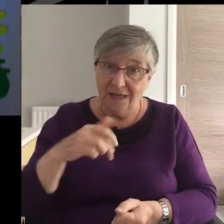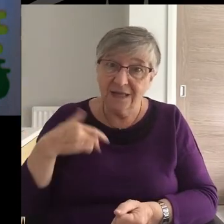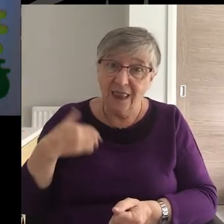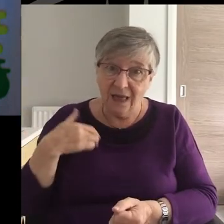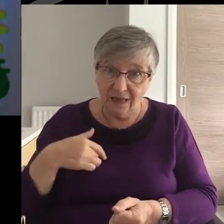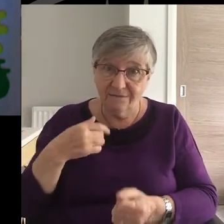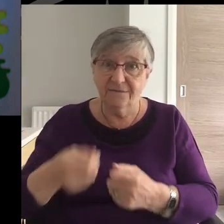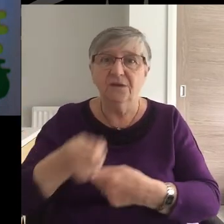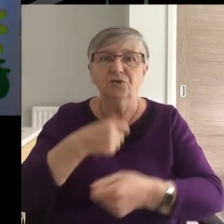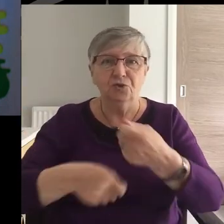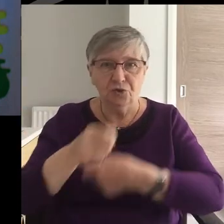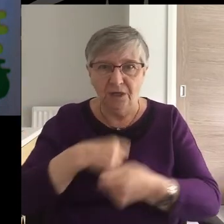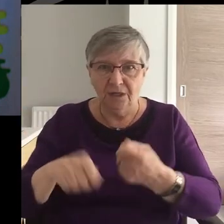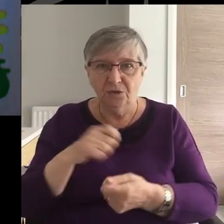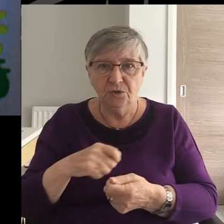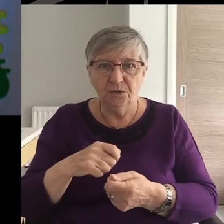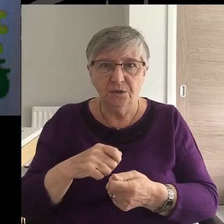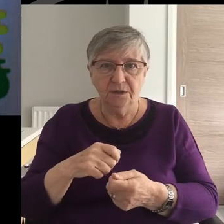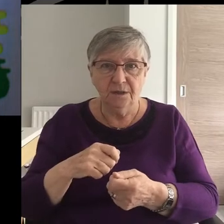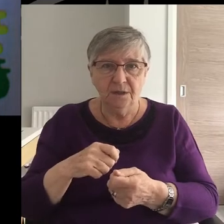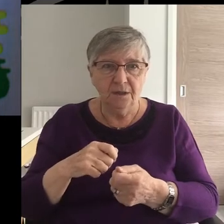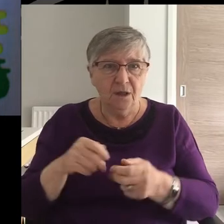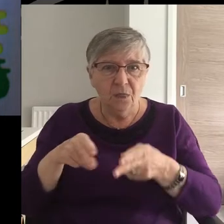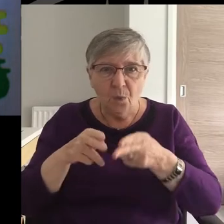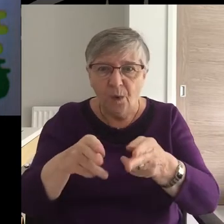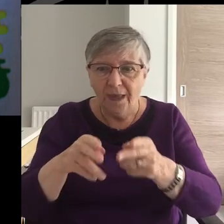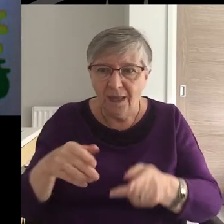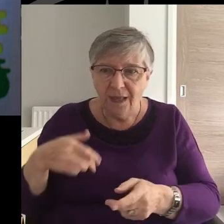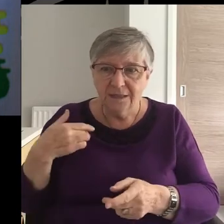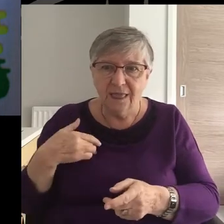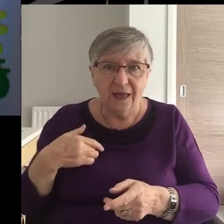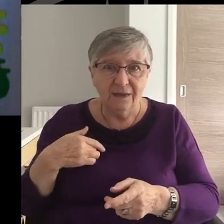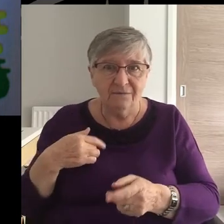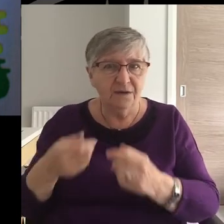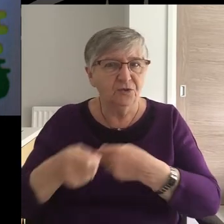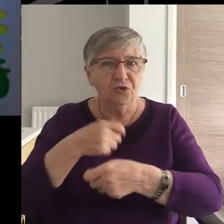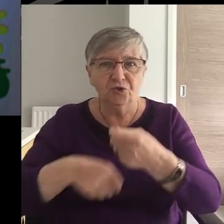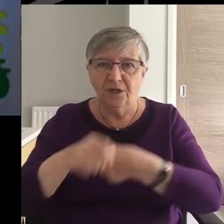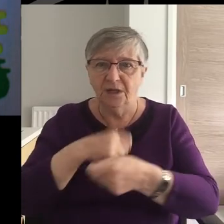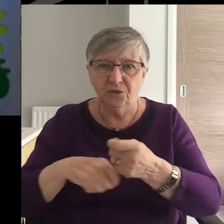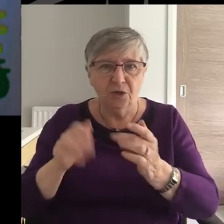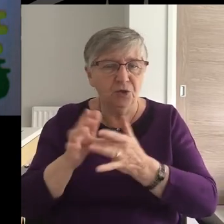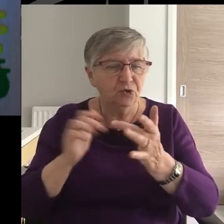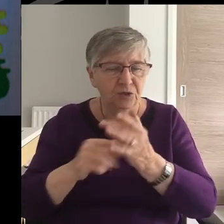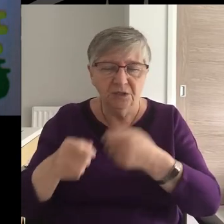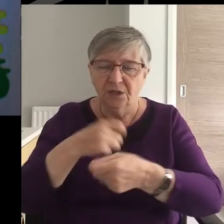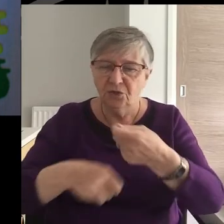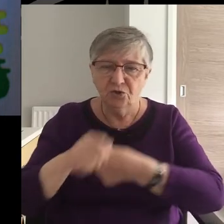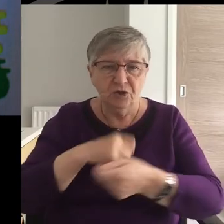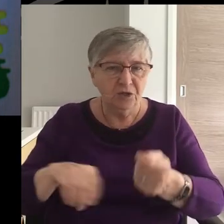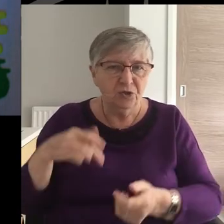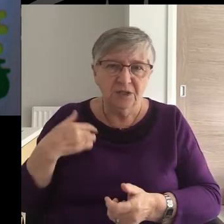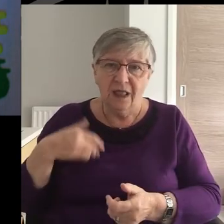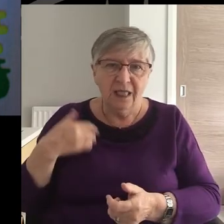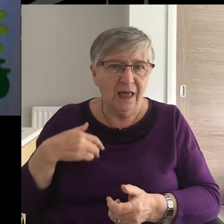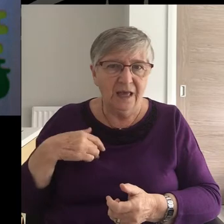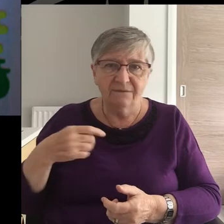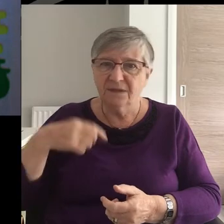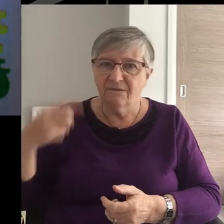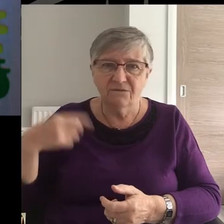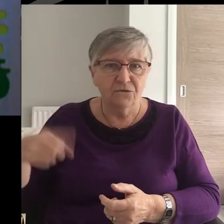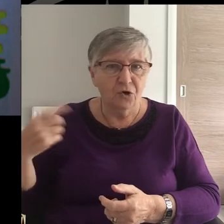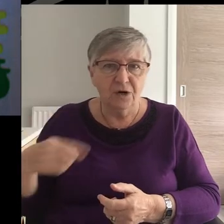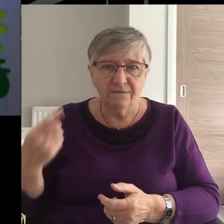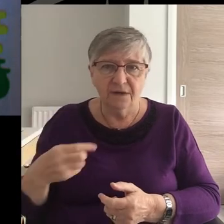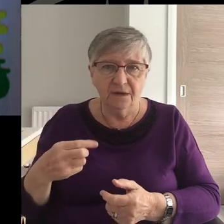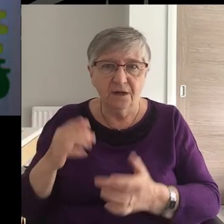The whole direction of his life was changed. Jesus changes lives forever. Jesus